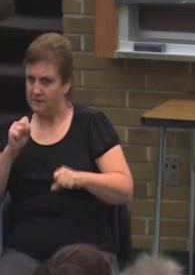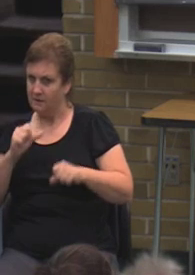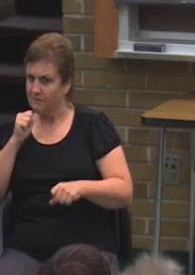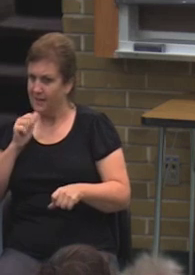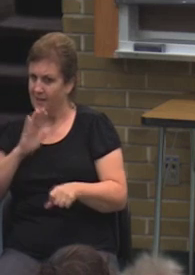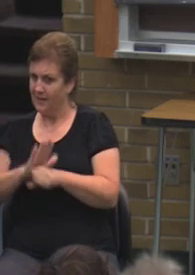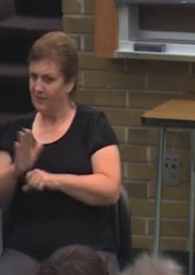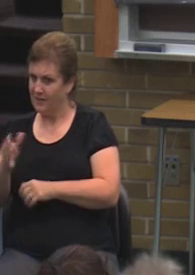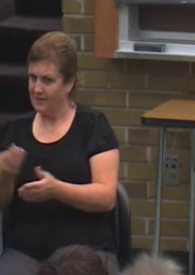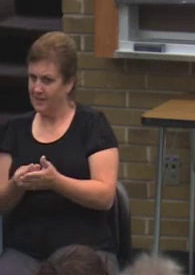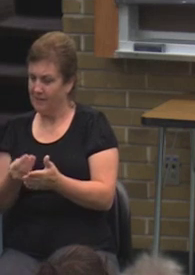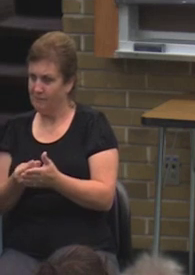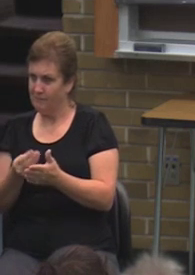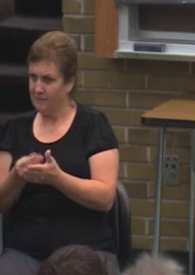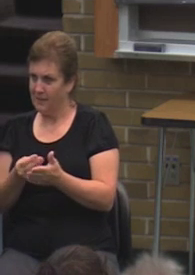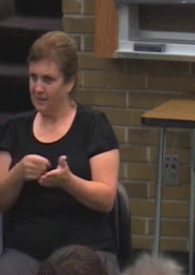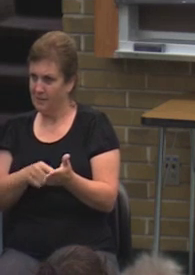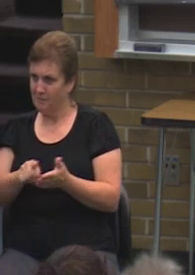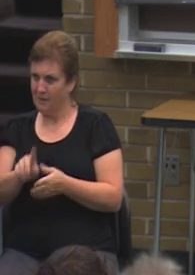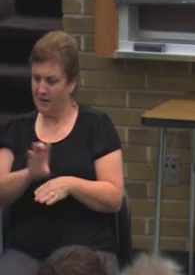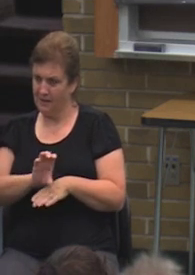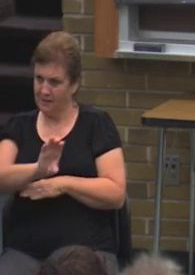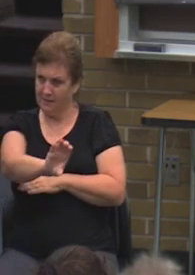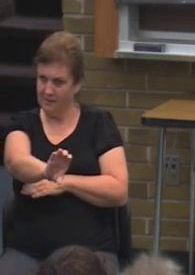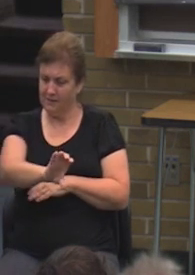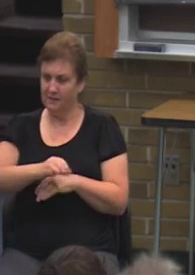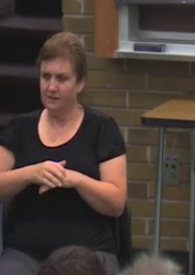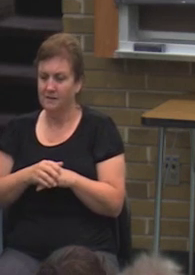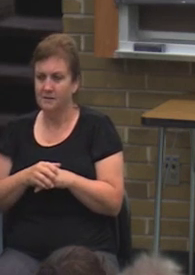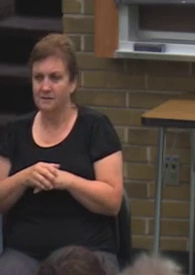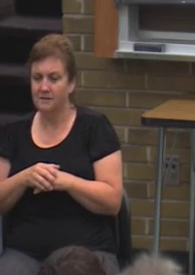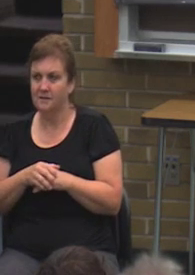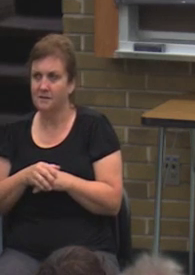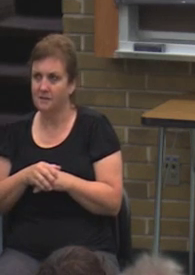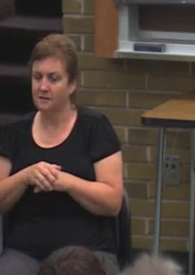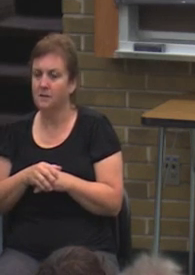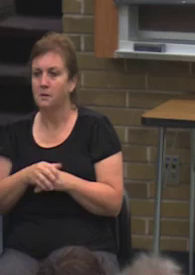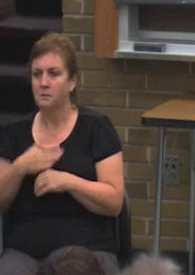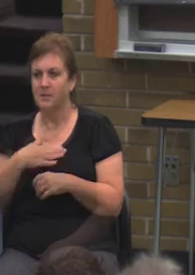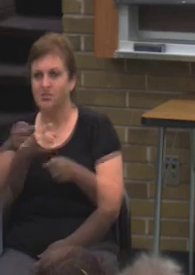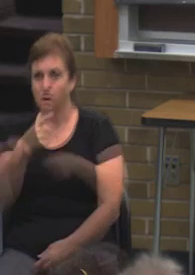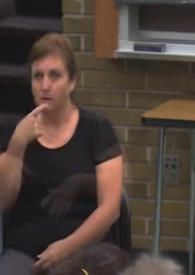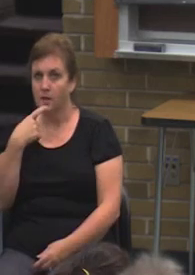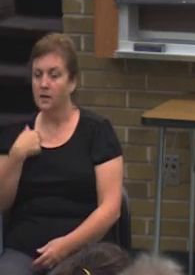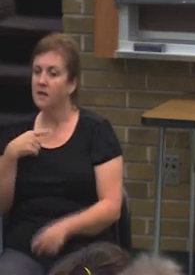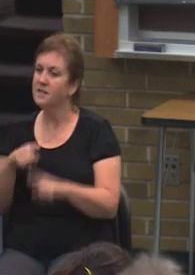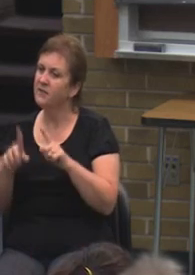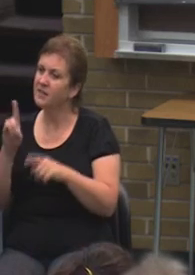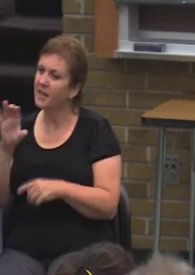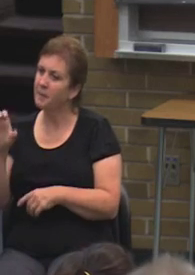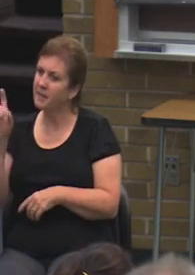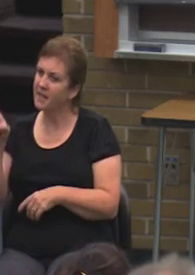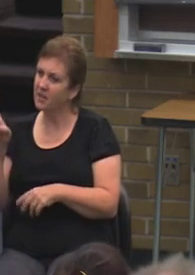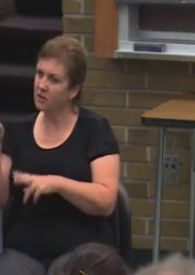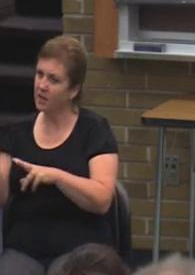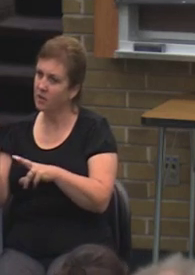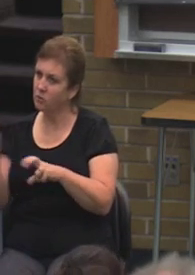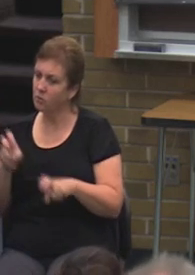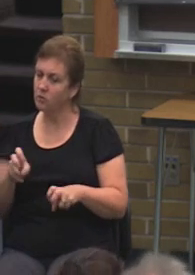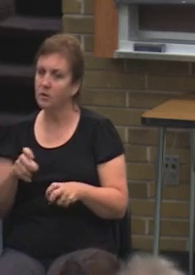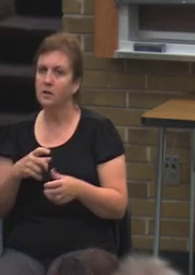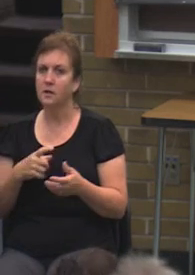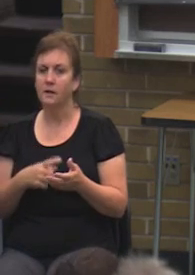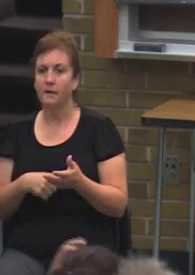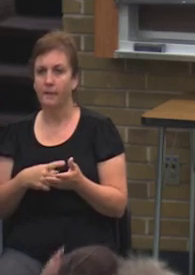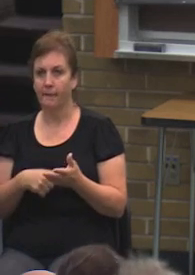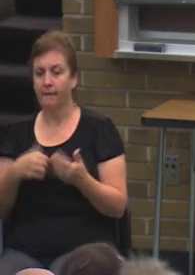to pay for tuition and fees outside of financial aid, and if it does not work in your favor, please drop them. In some instances,